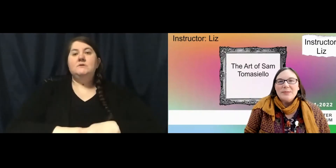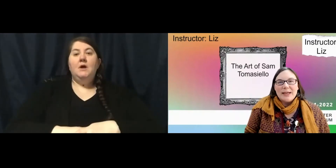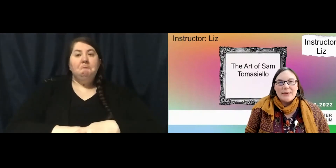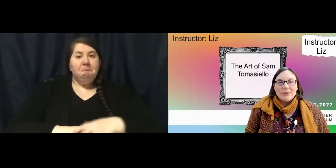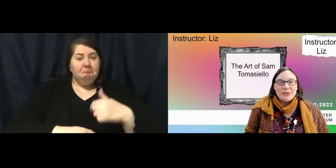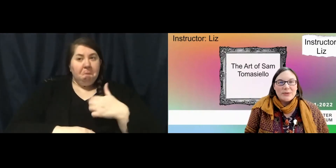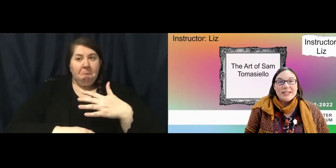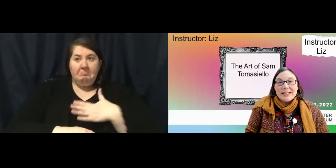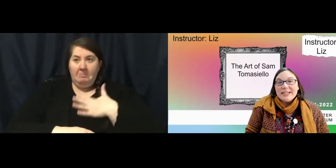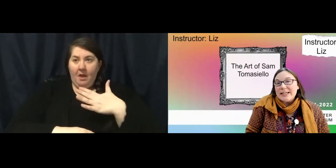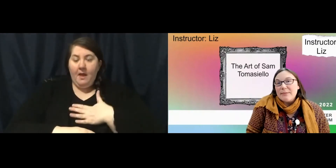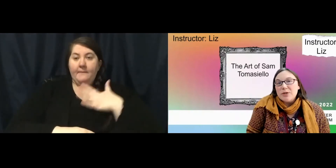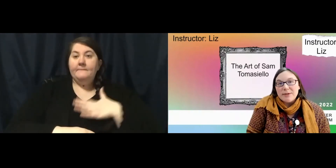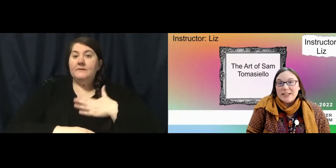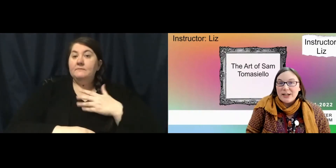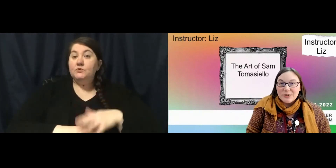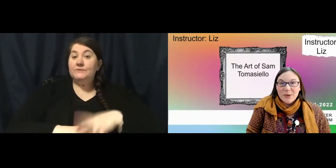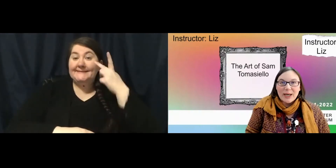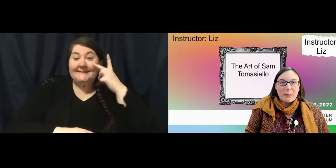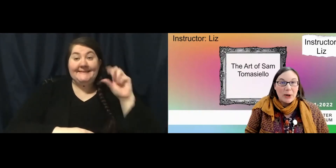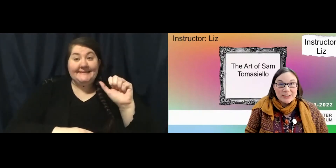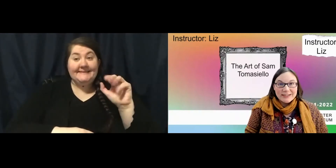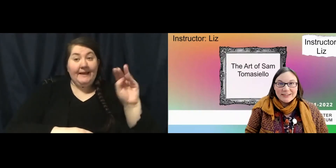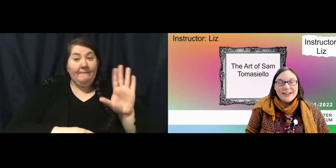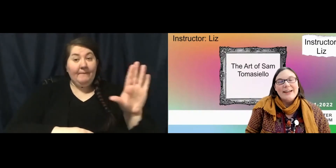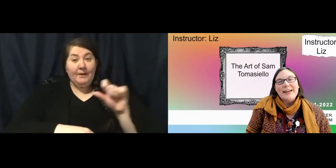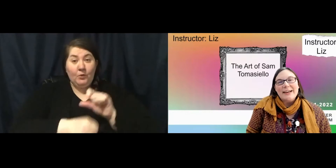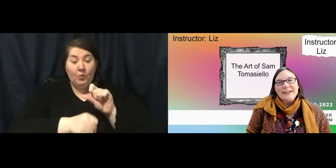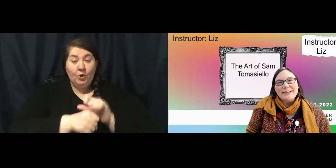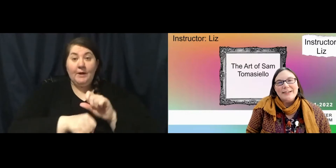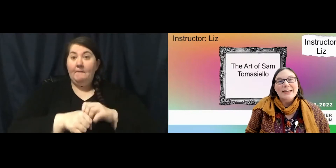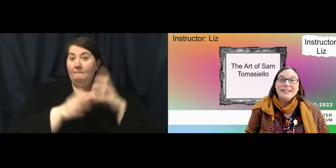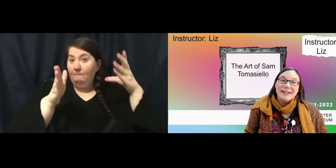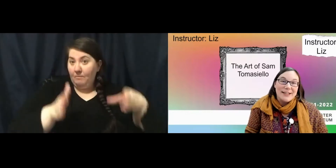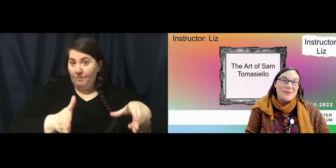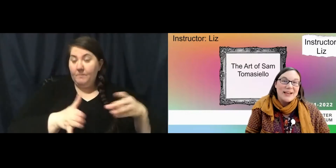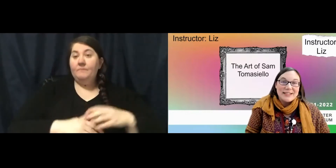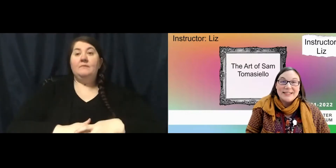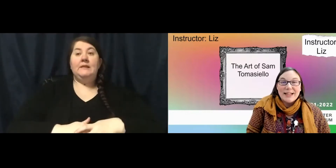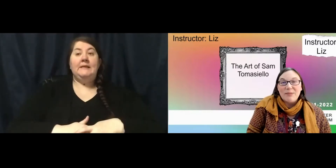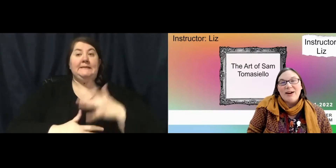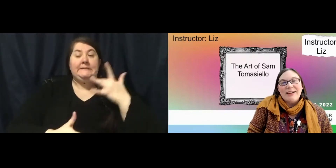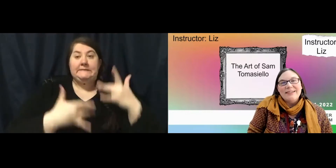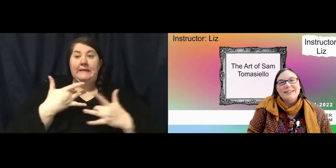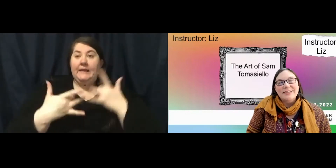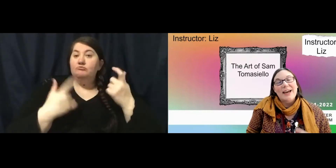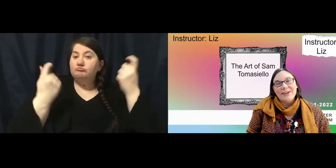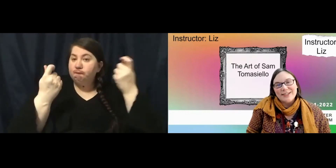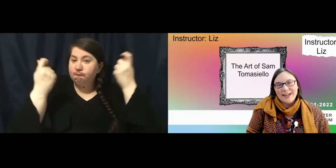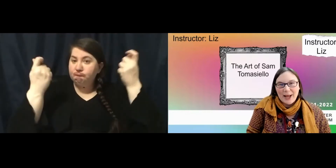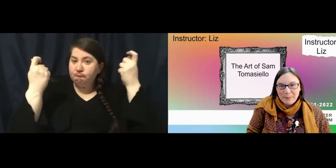to be able to see Sam Tomasillo's work in person, and excited that we get to celebrate it